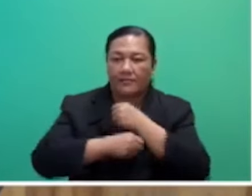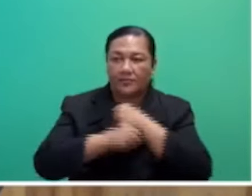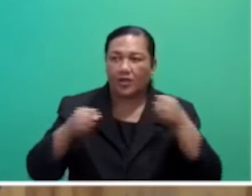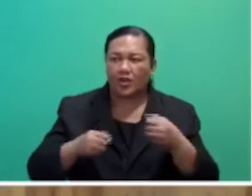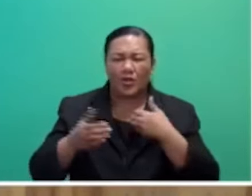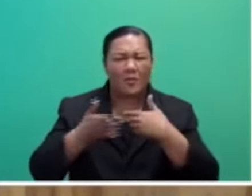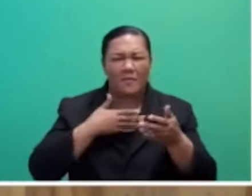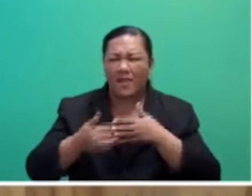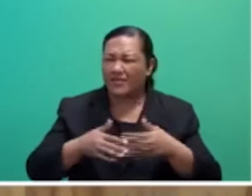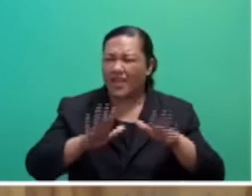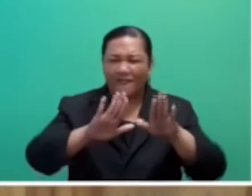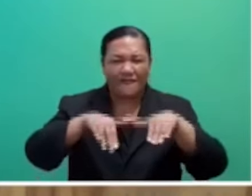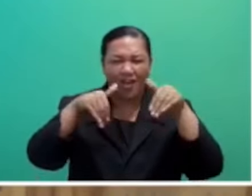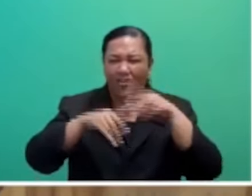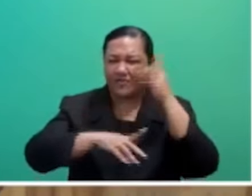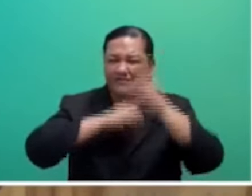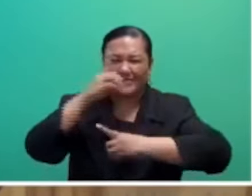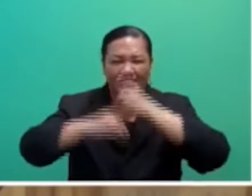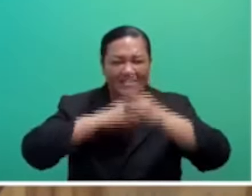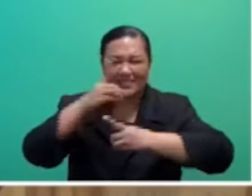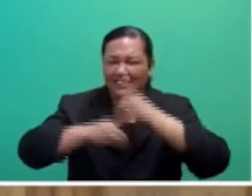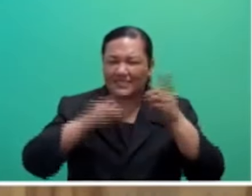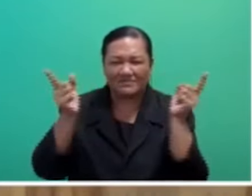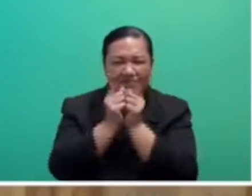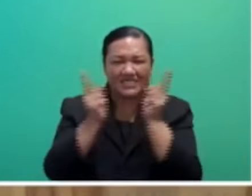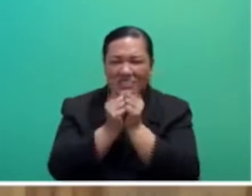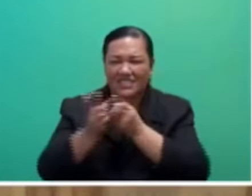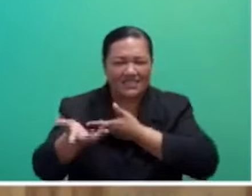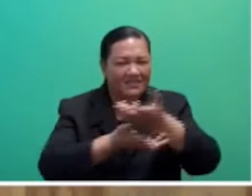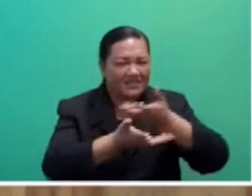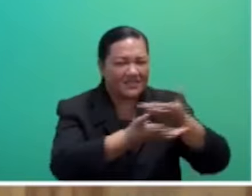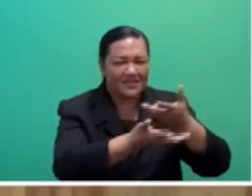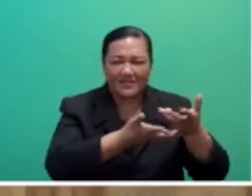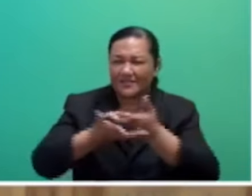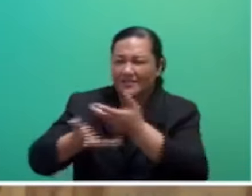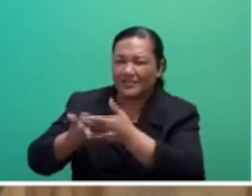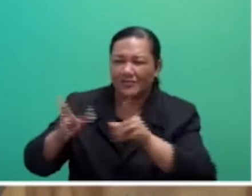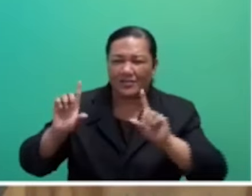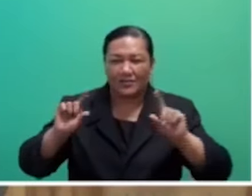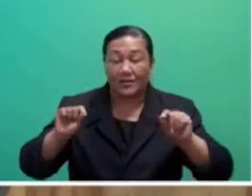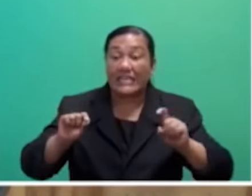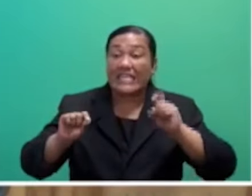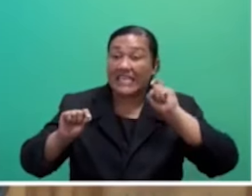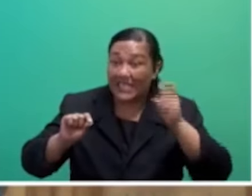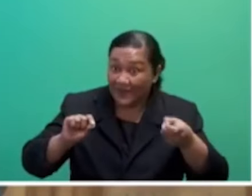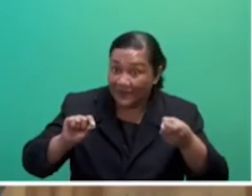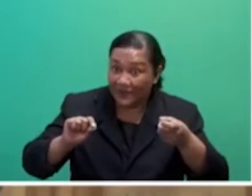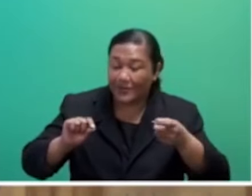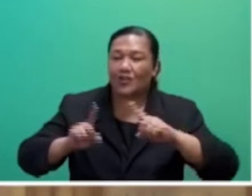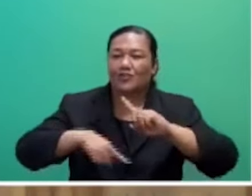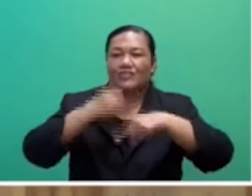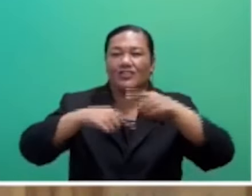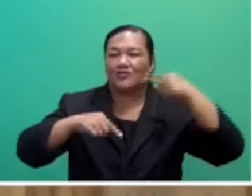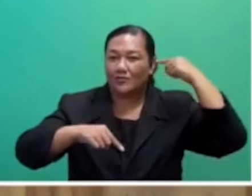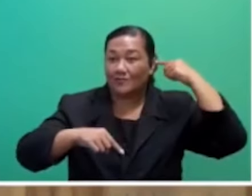summits, meetings and consultations we do, if we continue to neglect the people